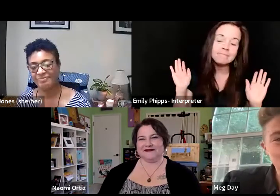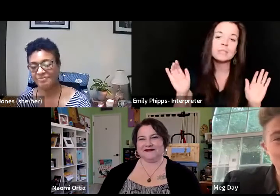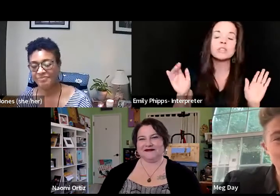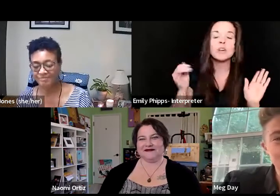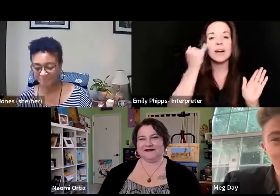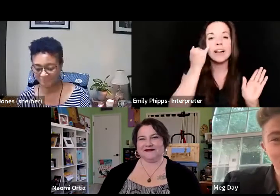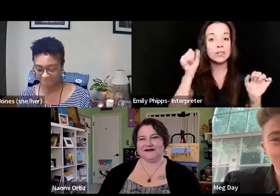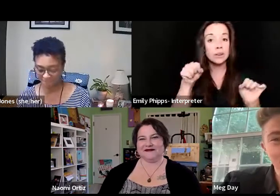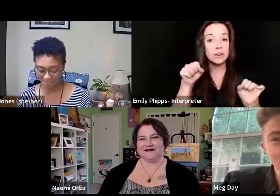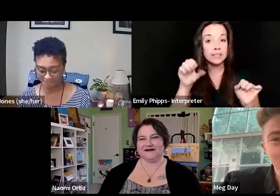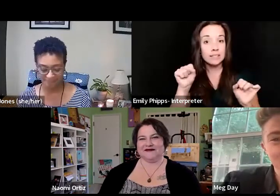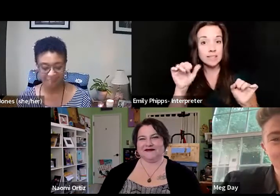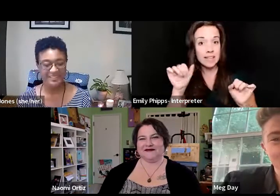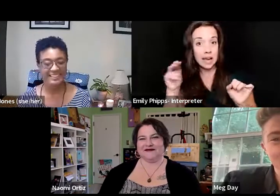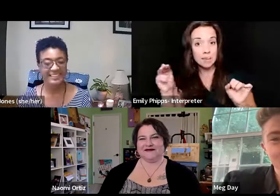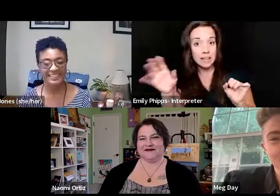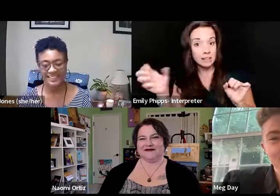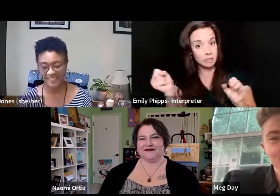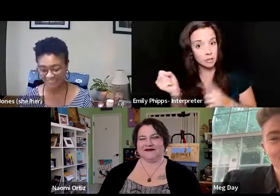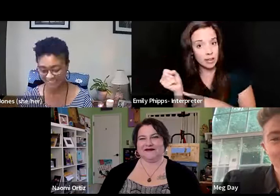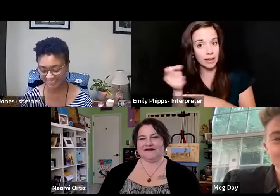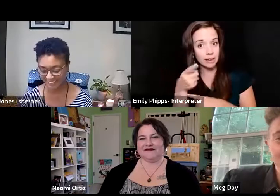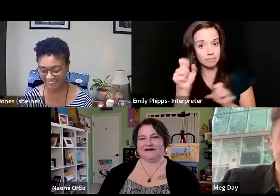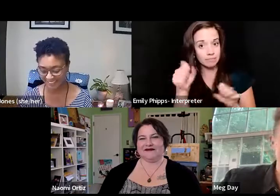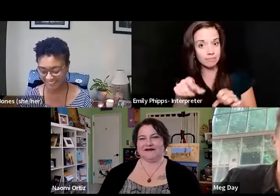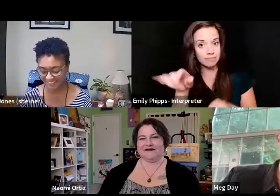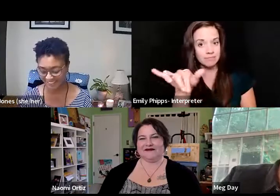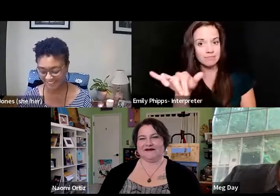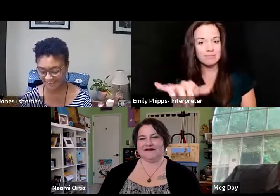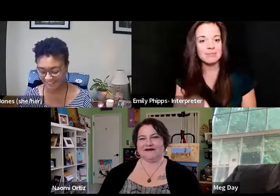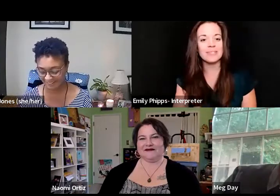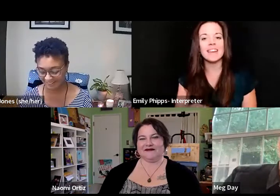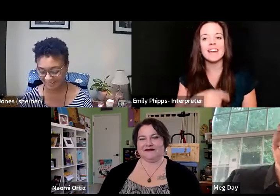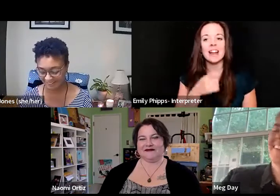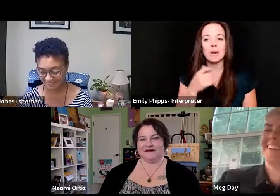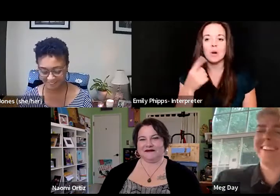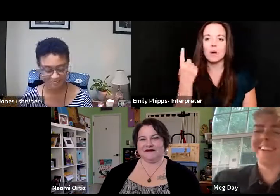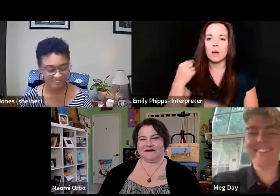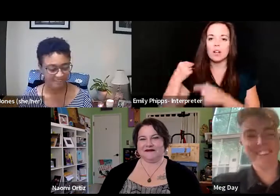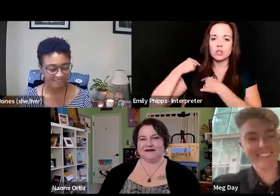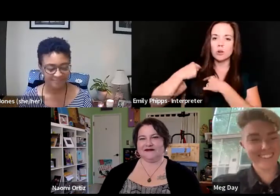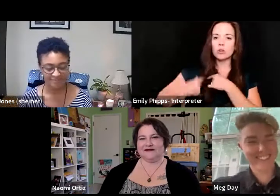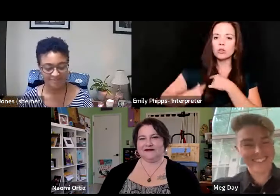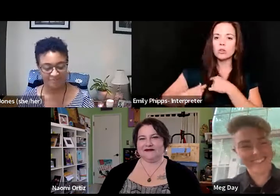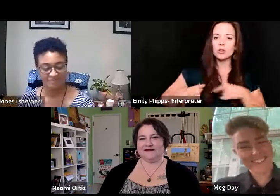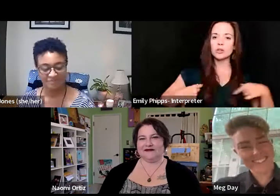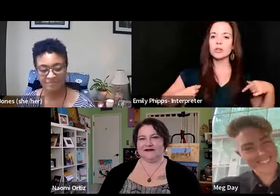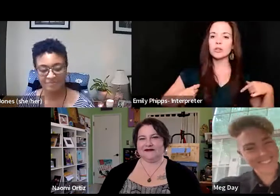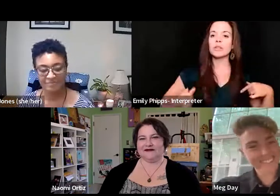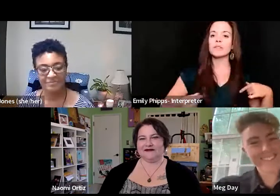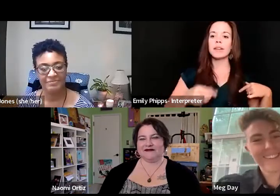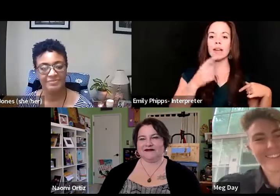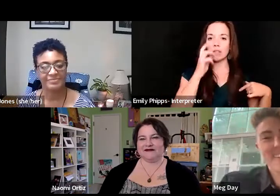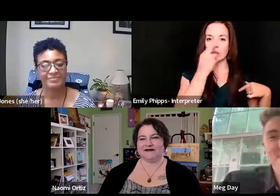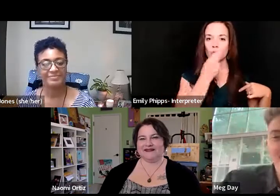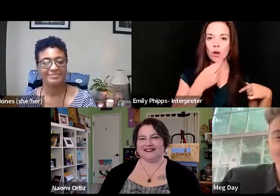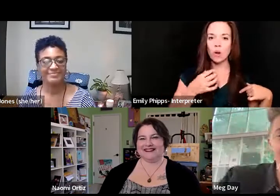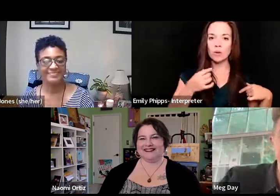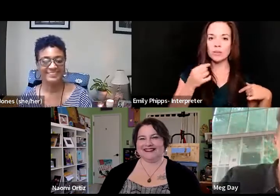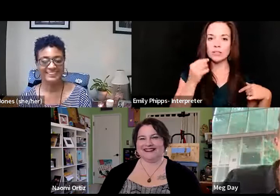can scam it, you can get it. And I'm wearing this kind of one-shouldered rose gold top and this necklace by